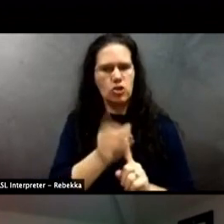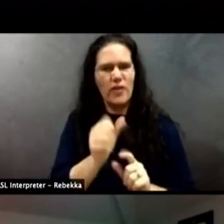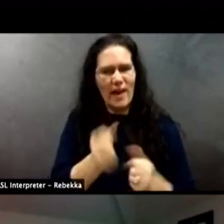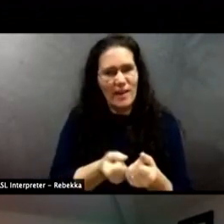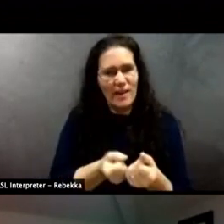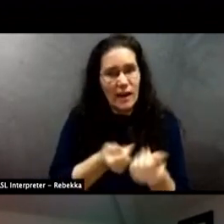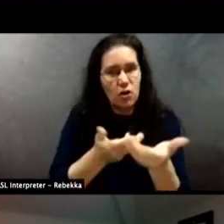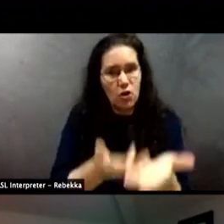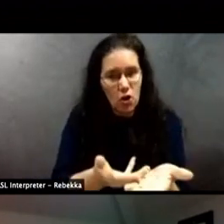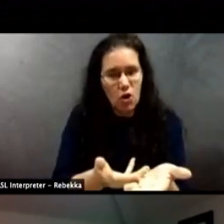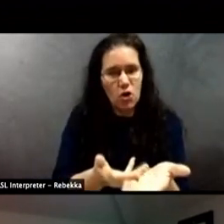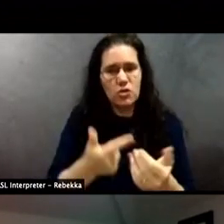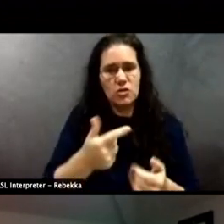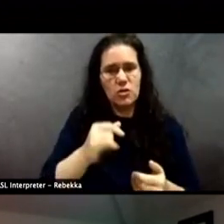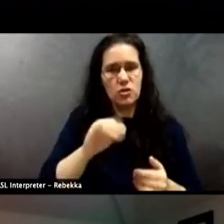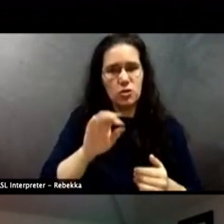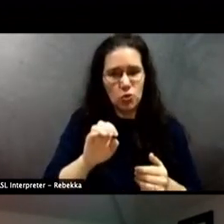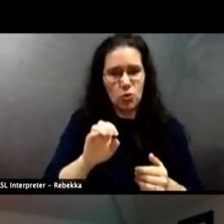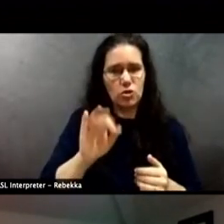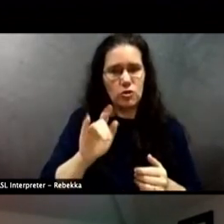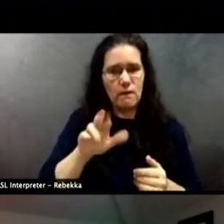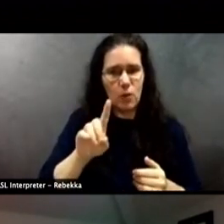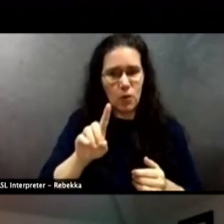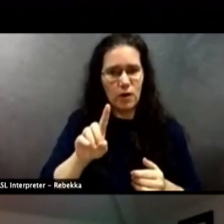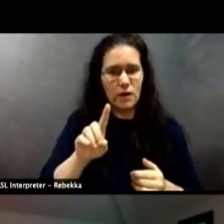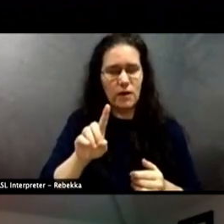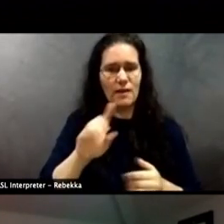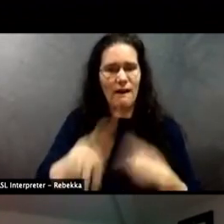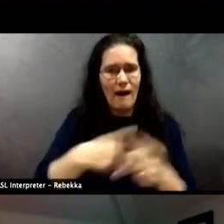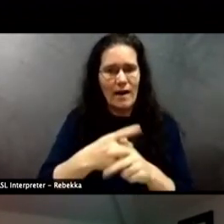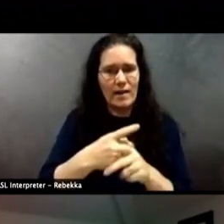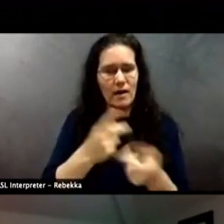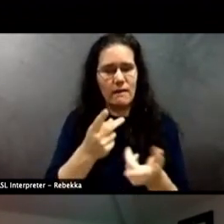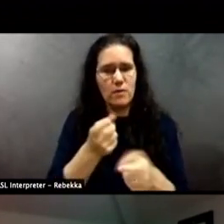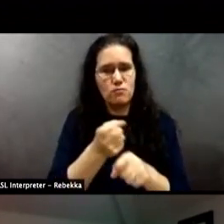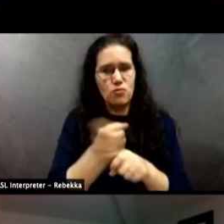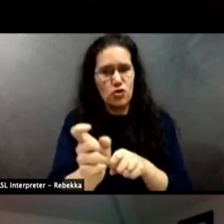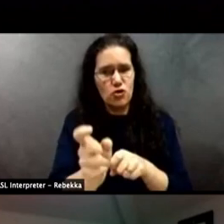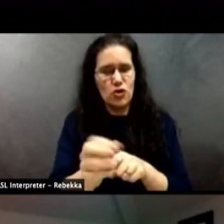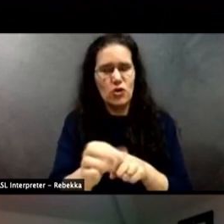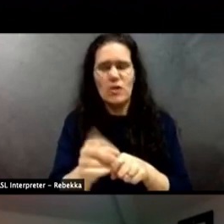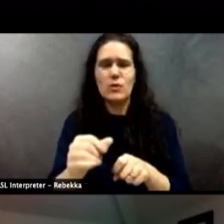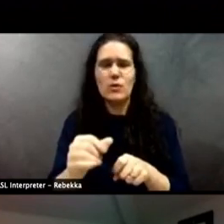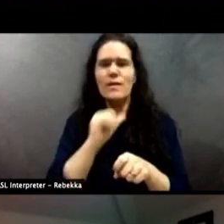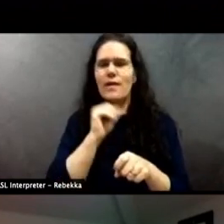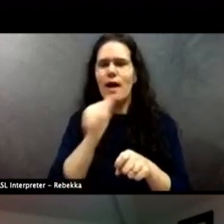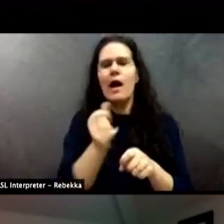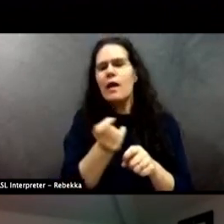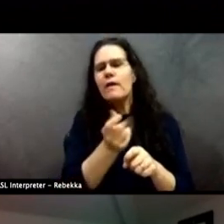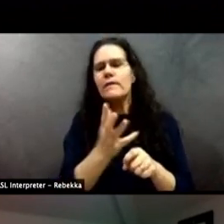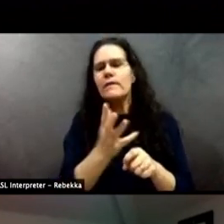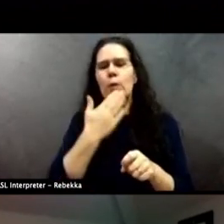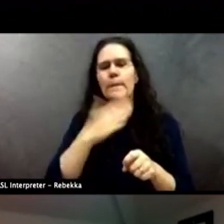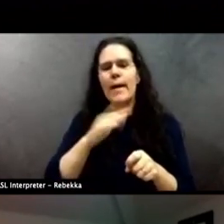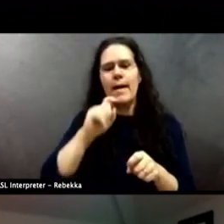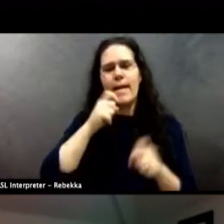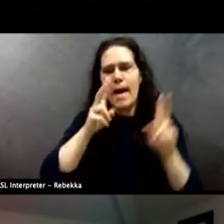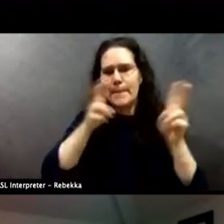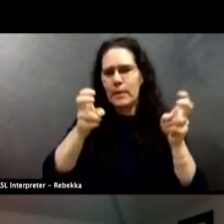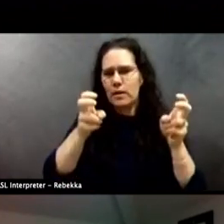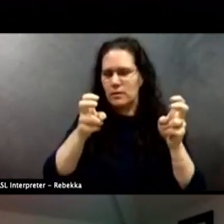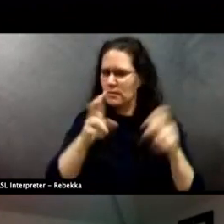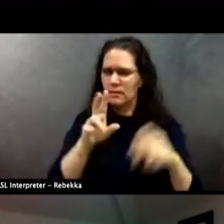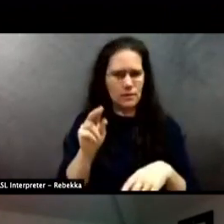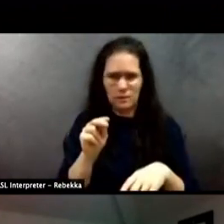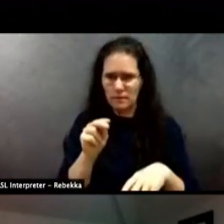frankly, you know, and I would challenge this notion that there's only a few bad apples. And I've said this to mayors and others that